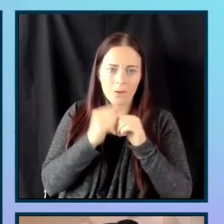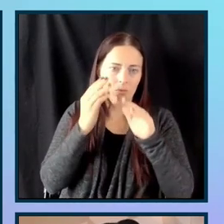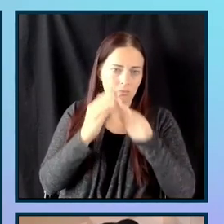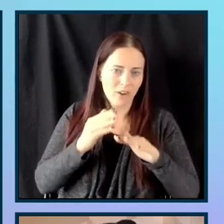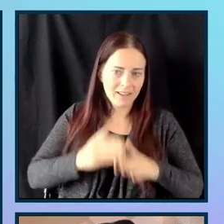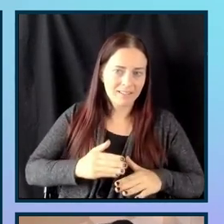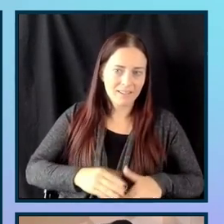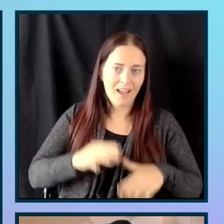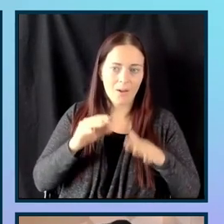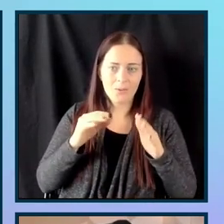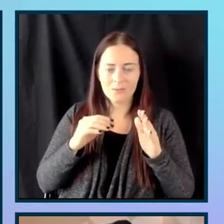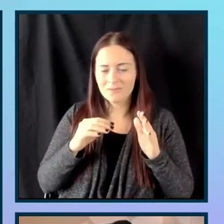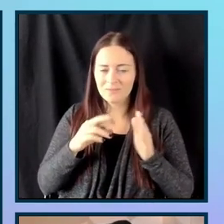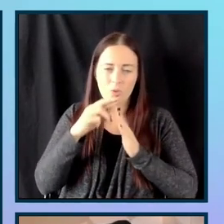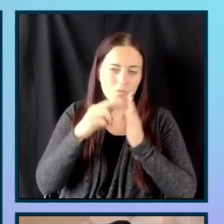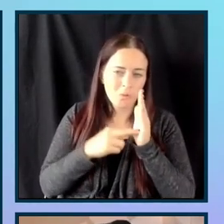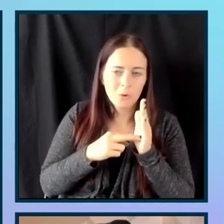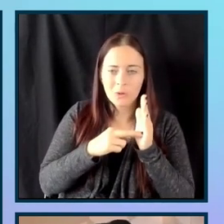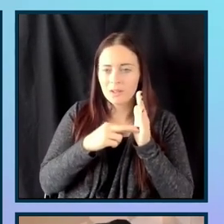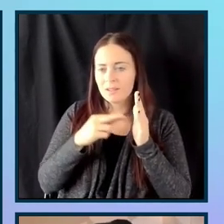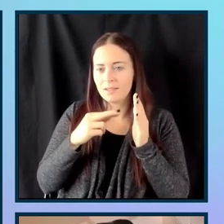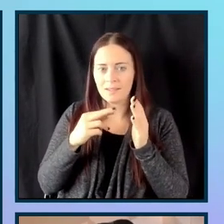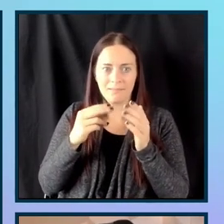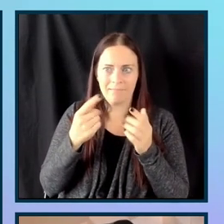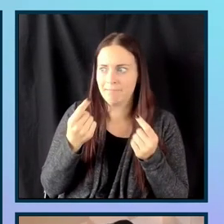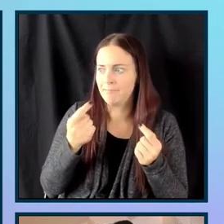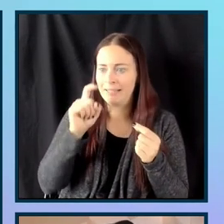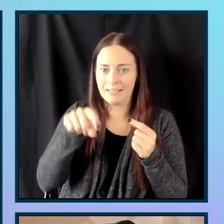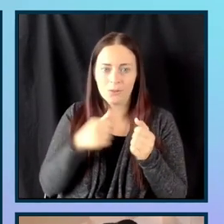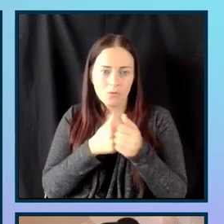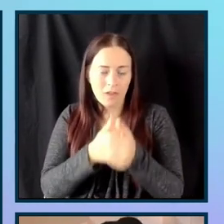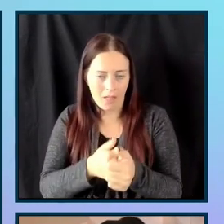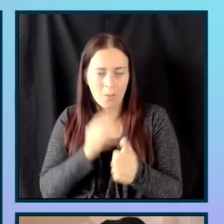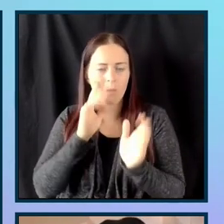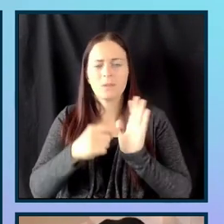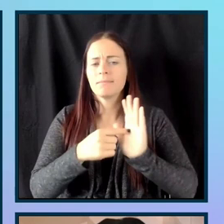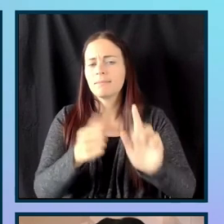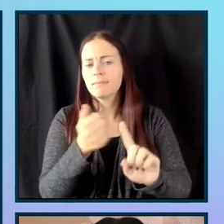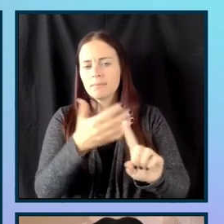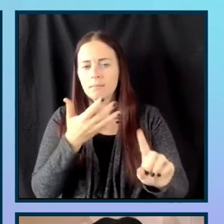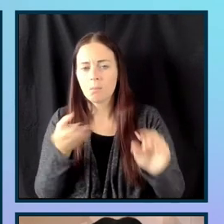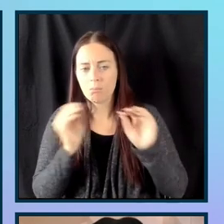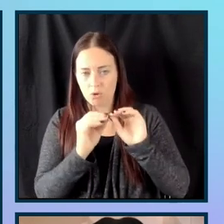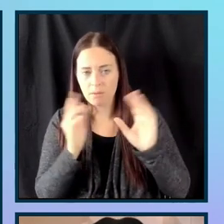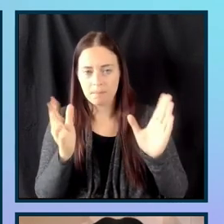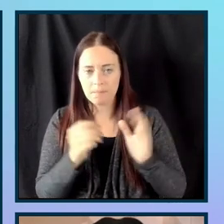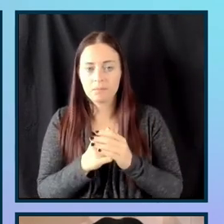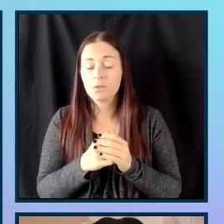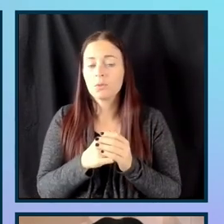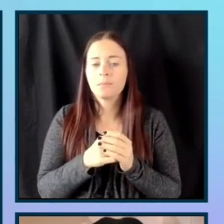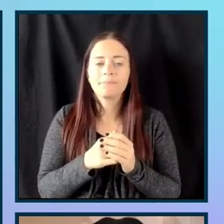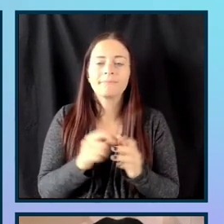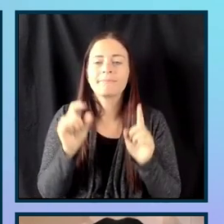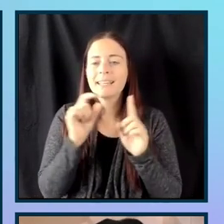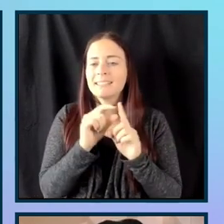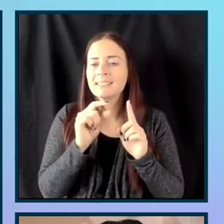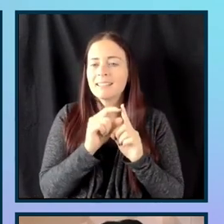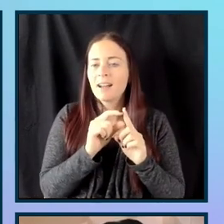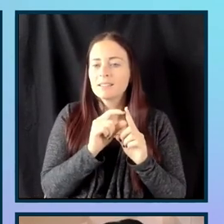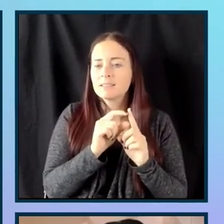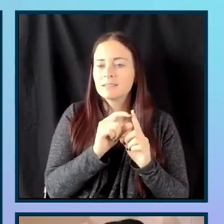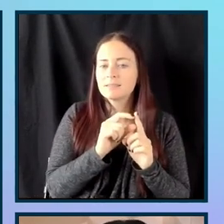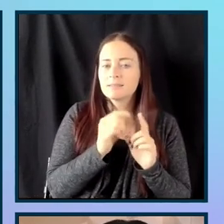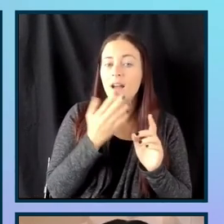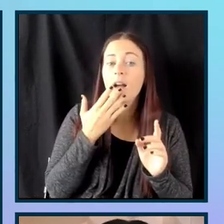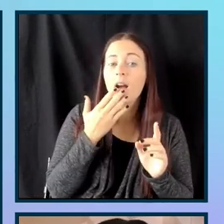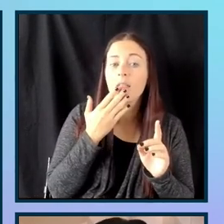So I'm going to go back up a little bit. And so I'm going to talk about, as you're selecting your text color, so I'm going to just change it to another color. I